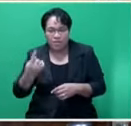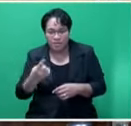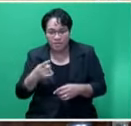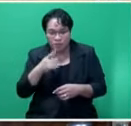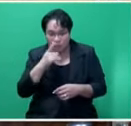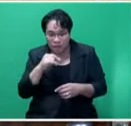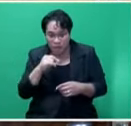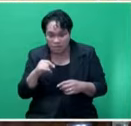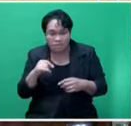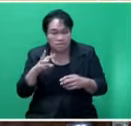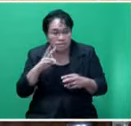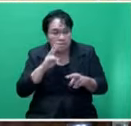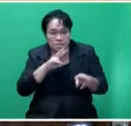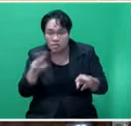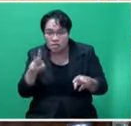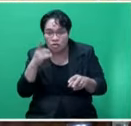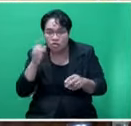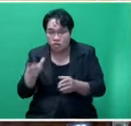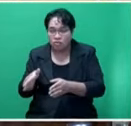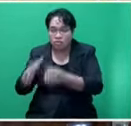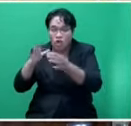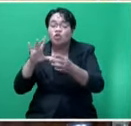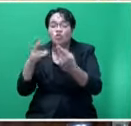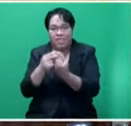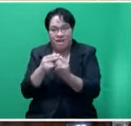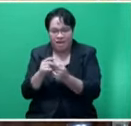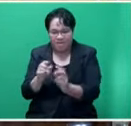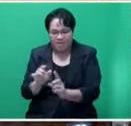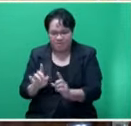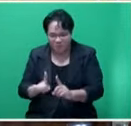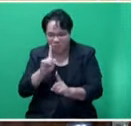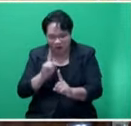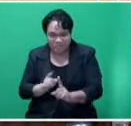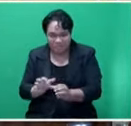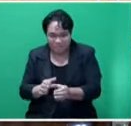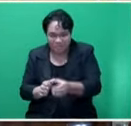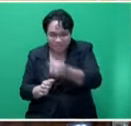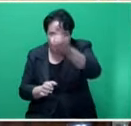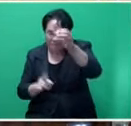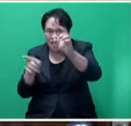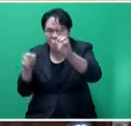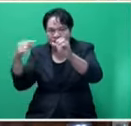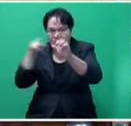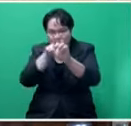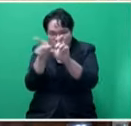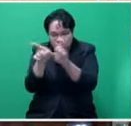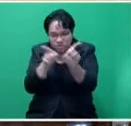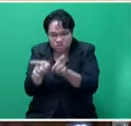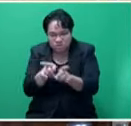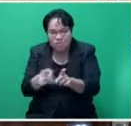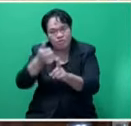get all the other ones that have not been co-located to be co-located. And in that way, the entire country, you know, gets rid of the unnecessary